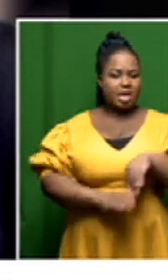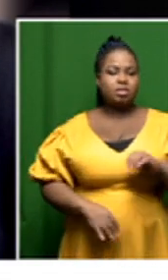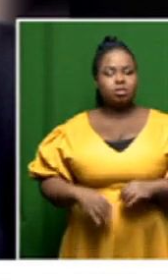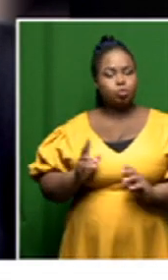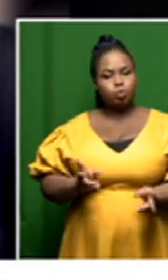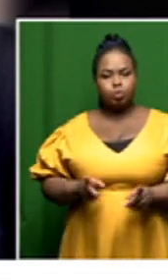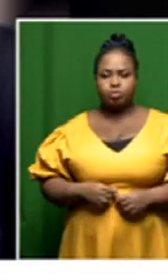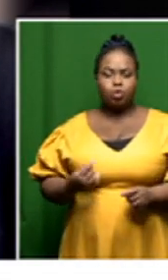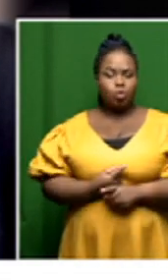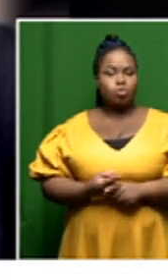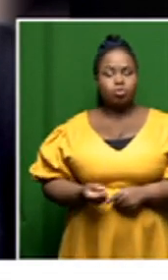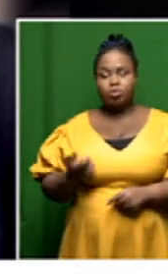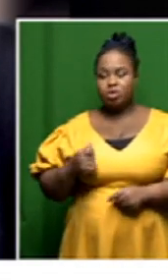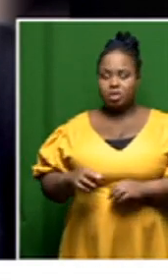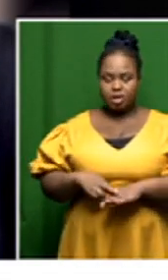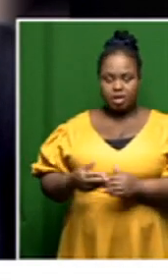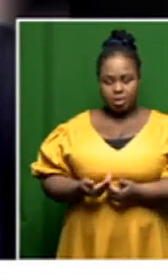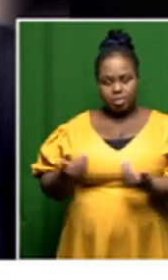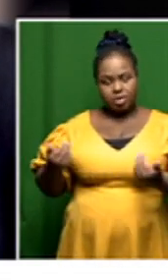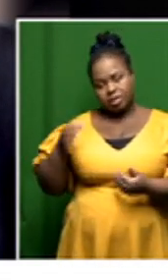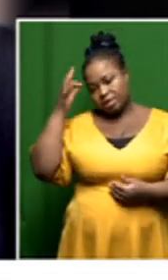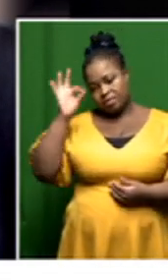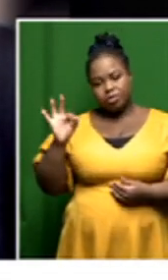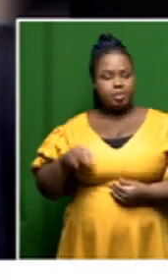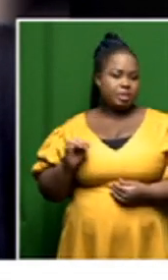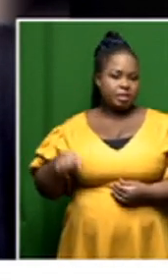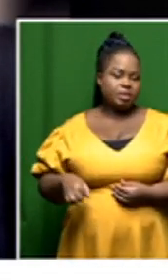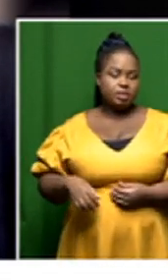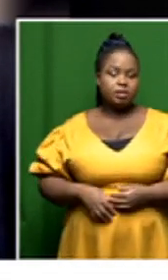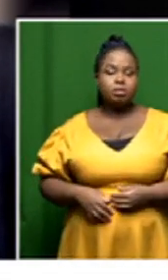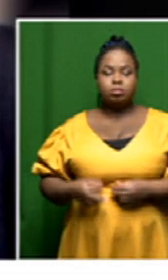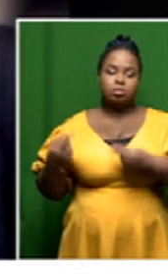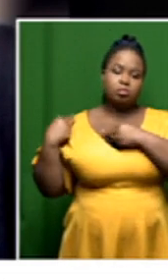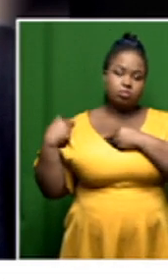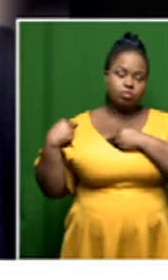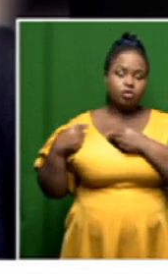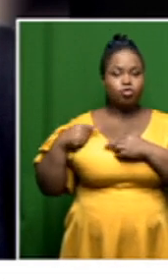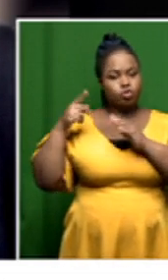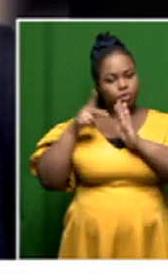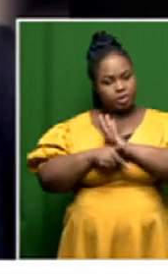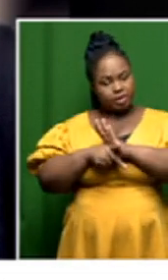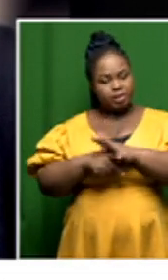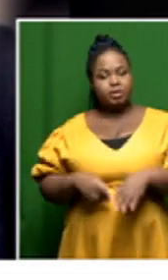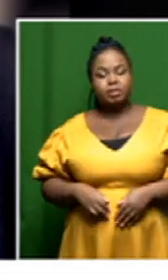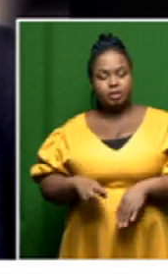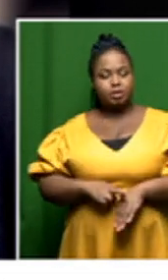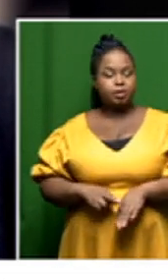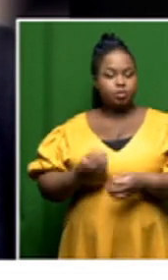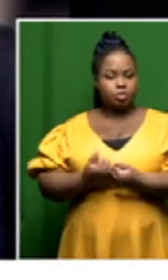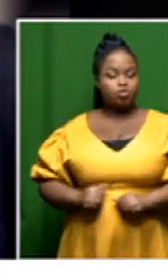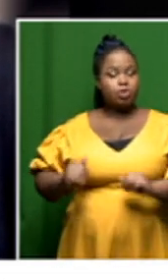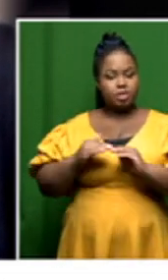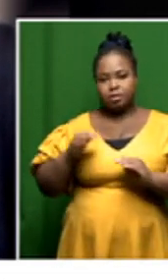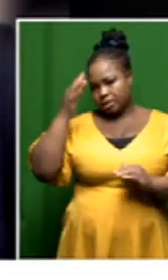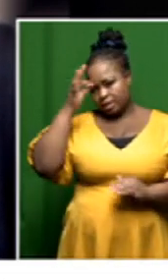what the apartheid government had done to them the apartheid government uh was responsible for the killing the democratic government